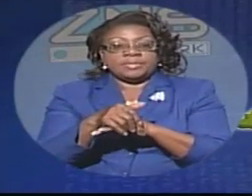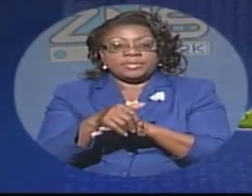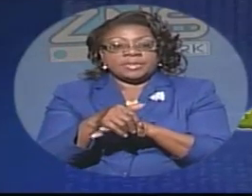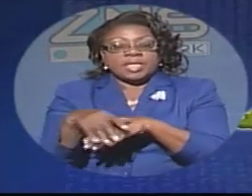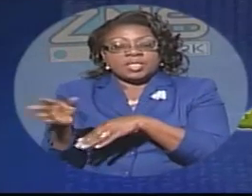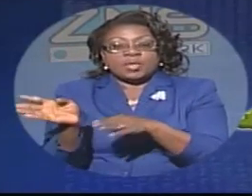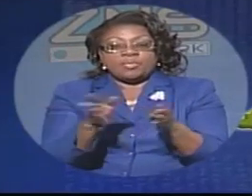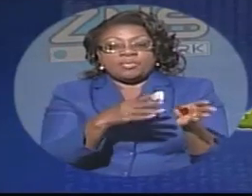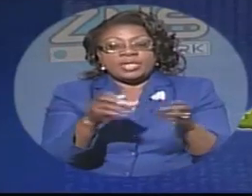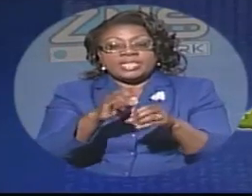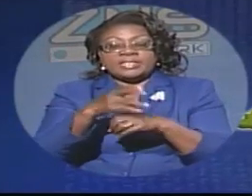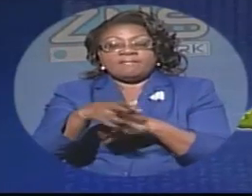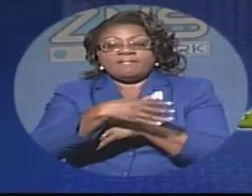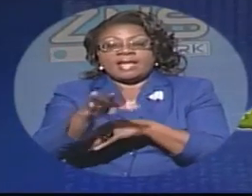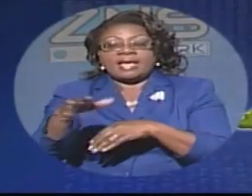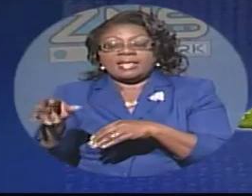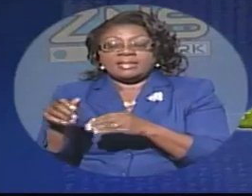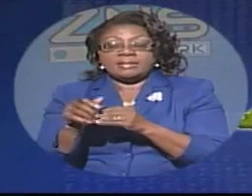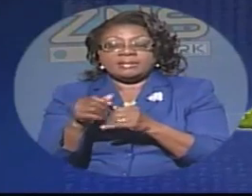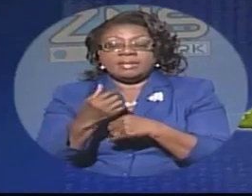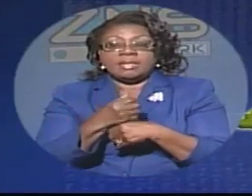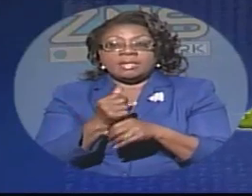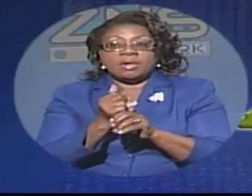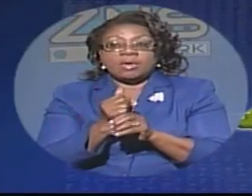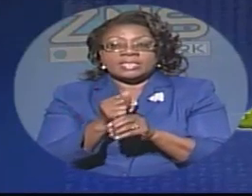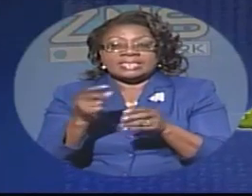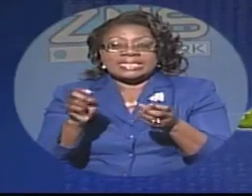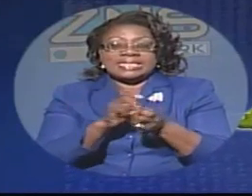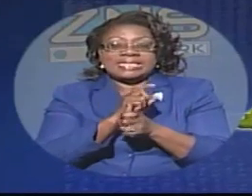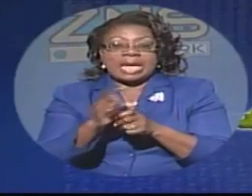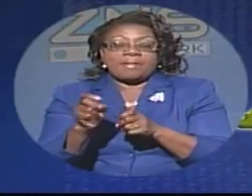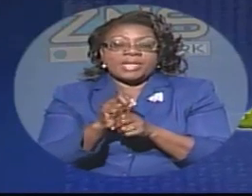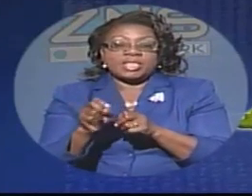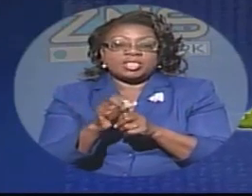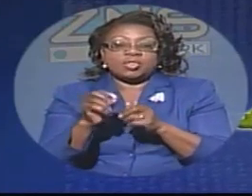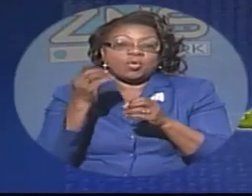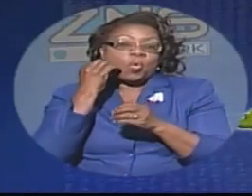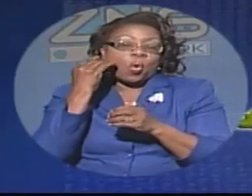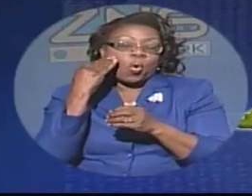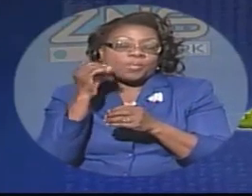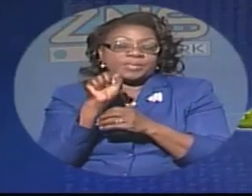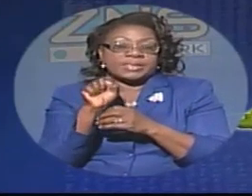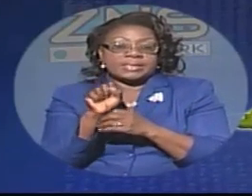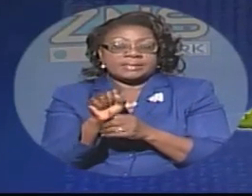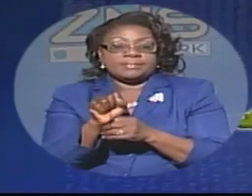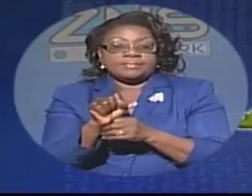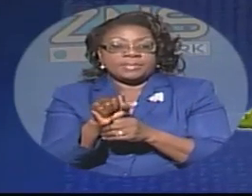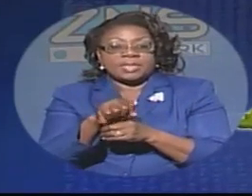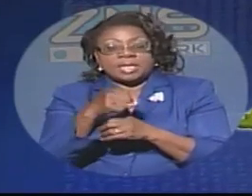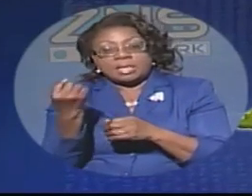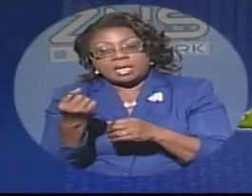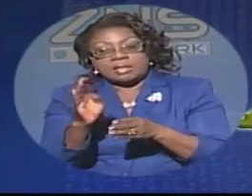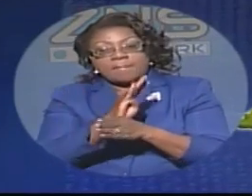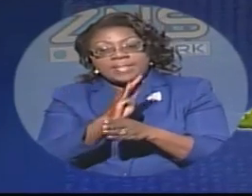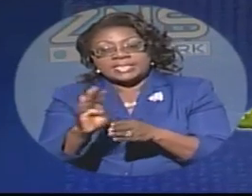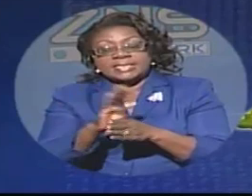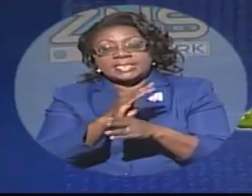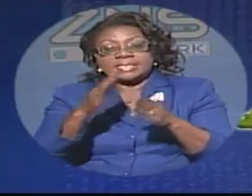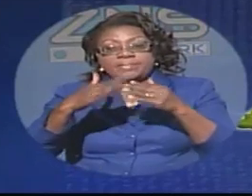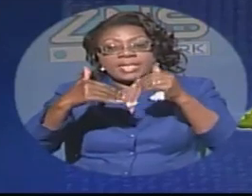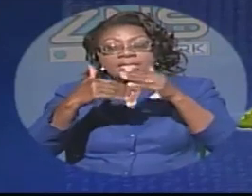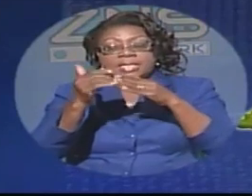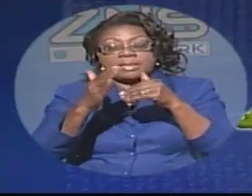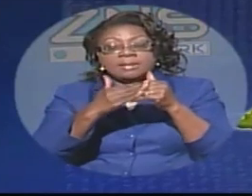breeze are flying causing them damage damage damage driving homes and other business places the